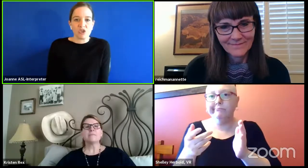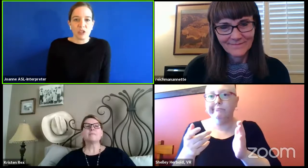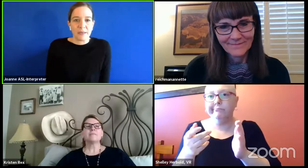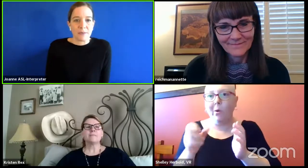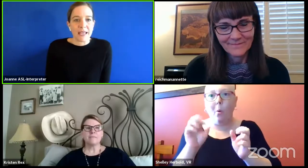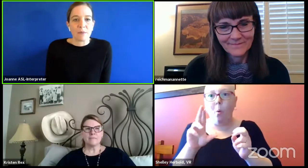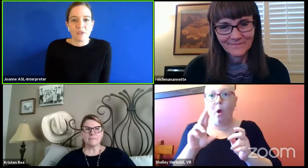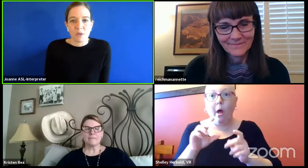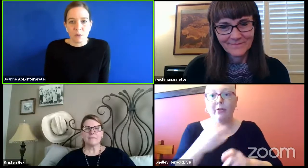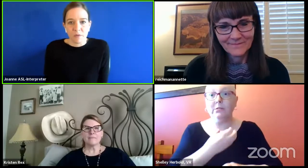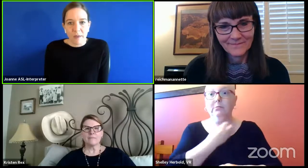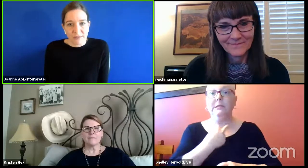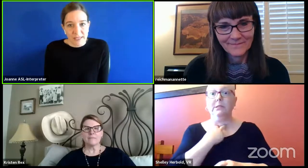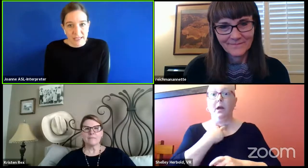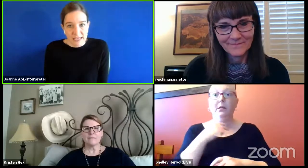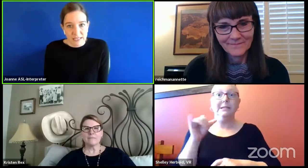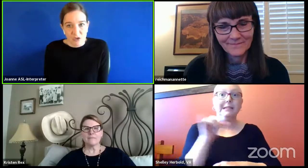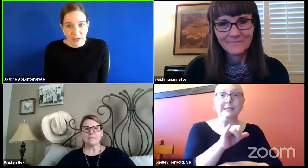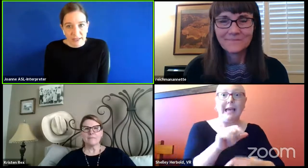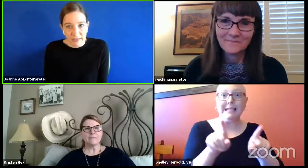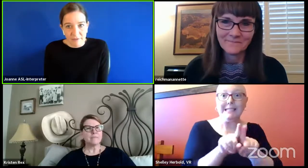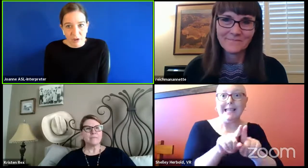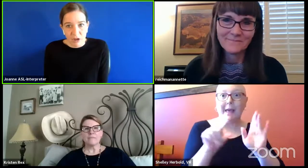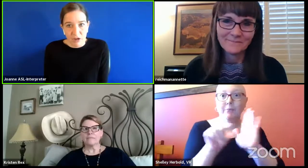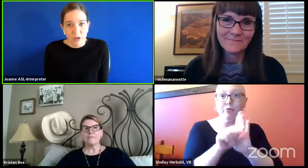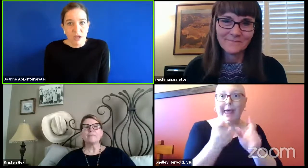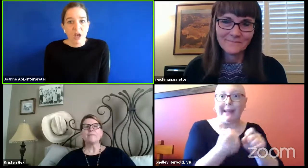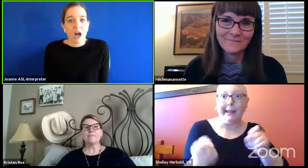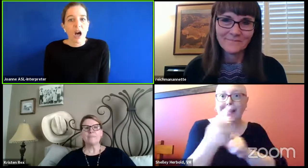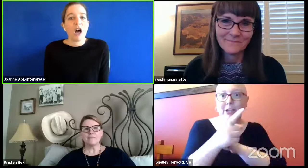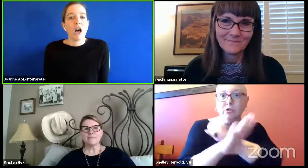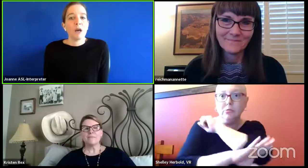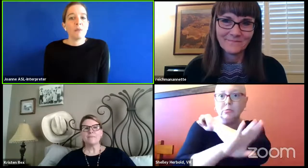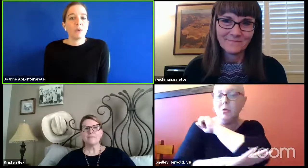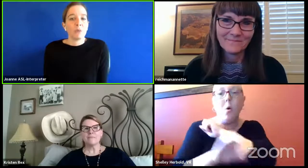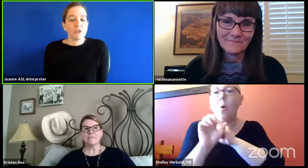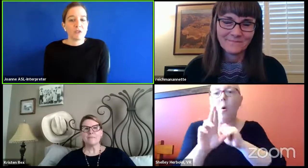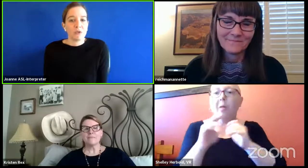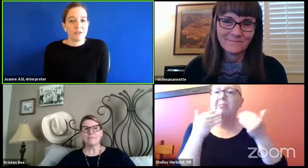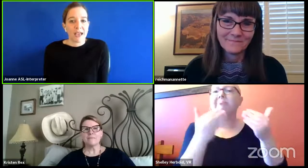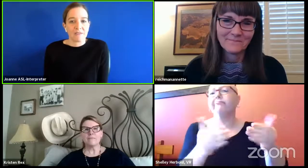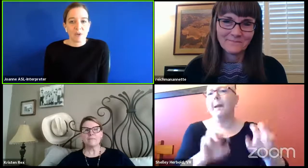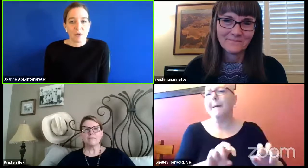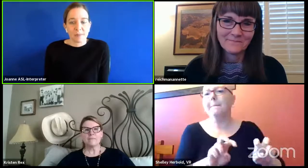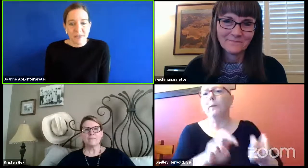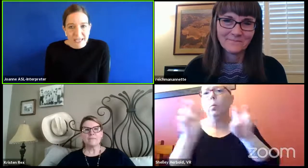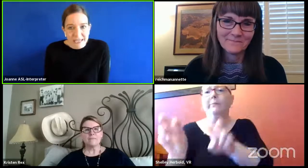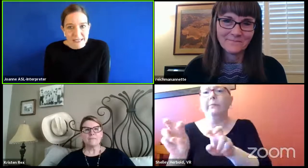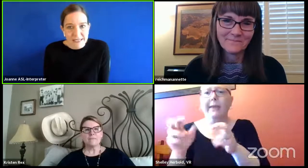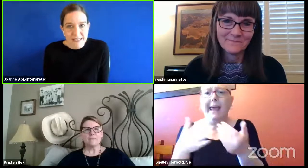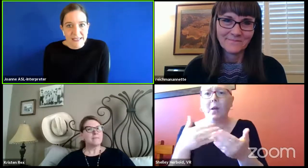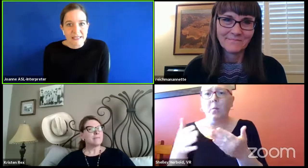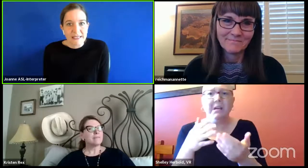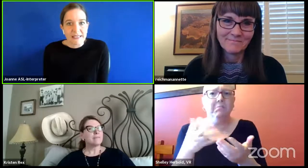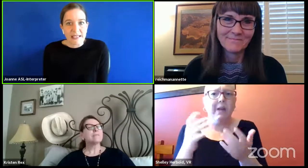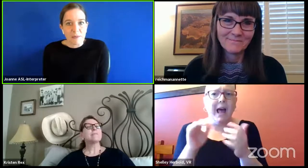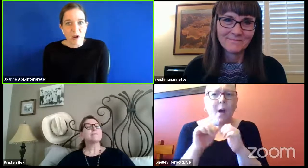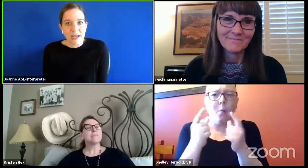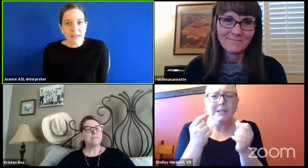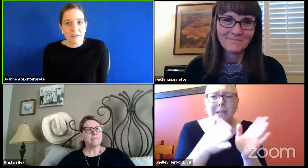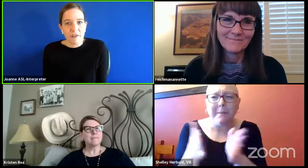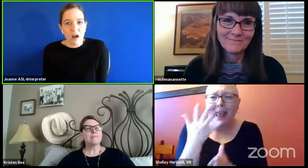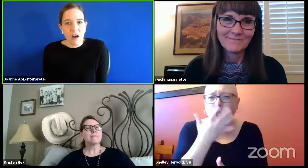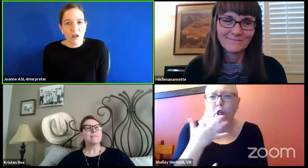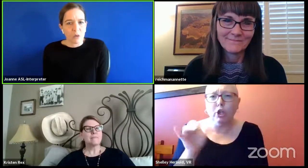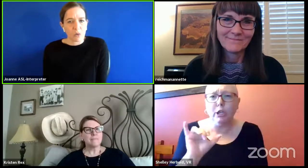potentially being able to move up to the next grade level? Um, will students have to repeat the